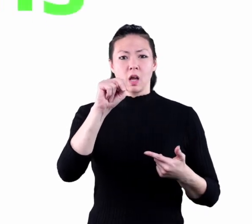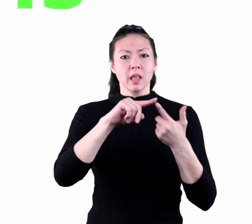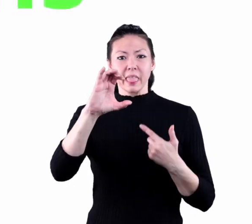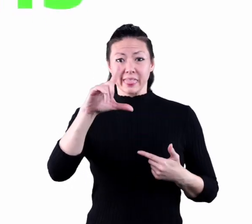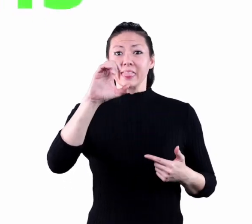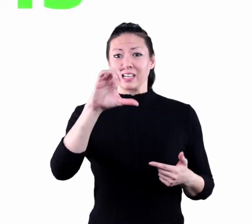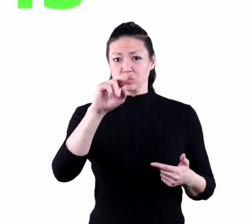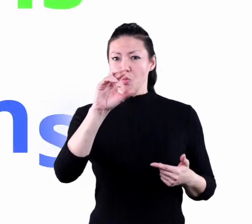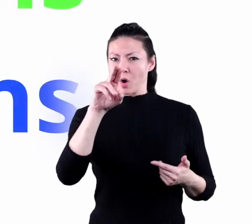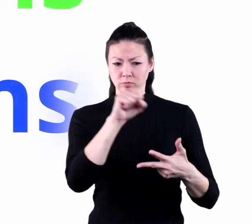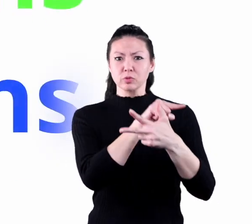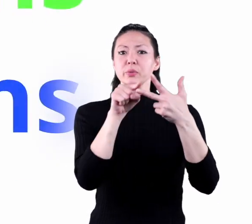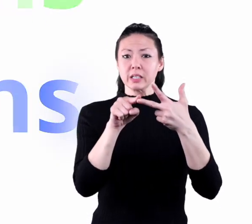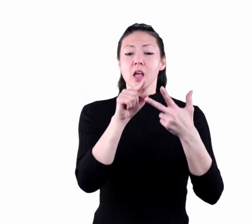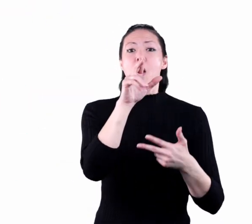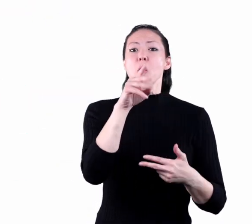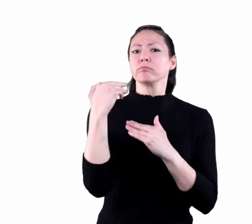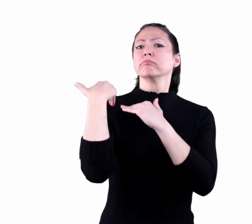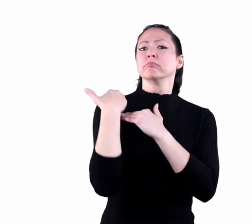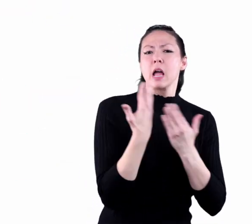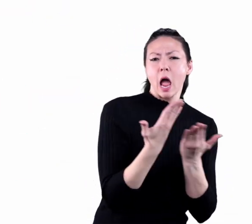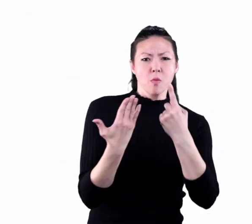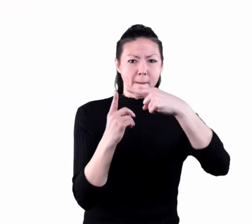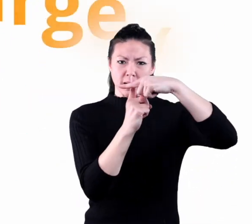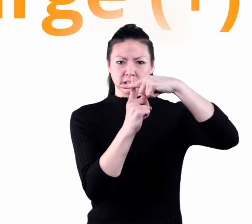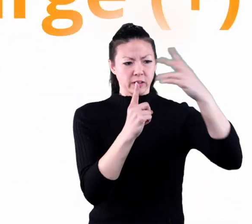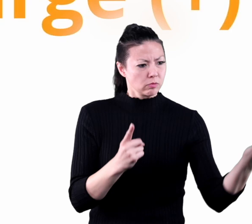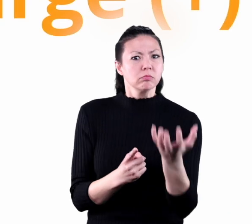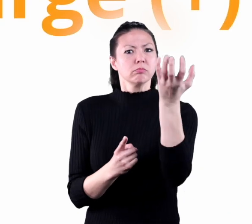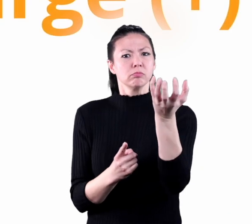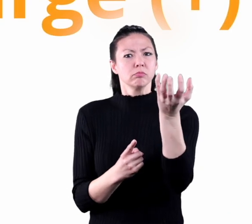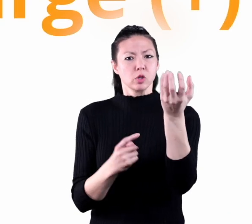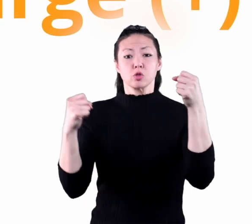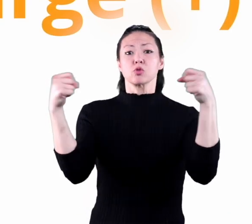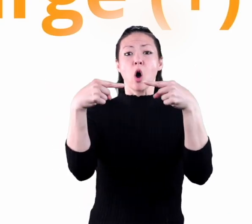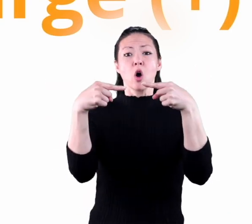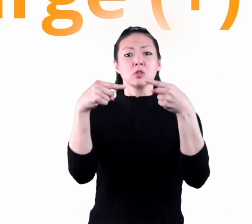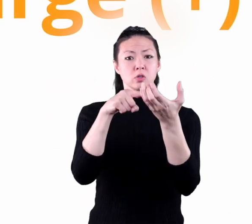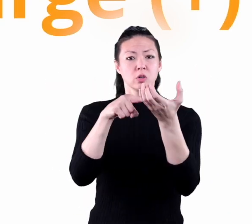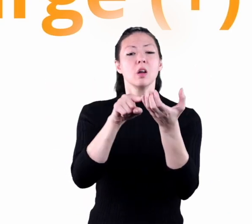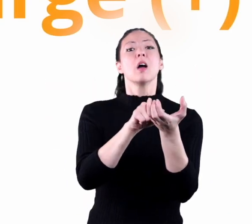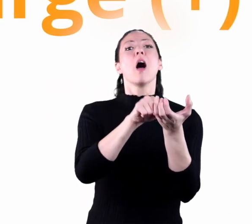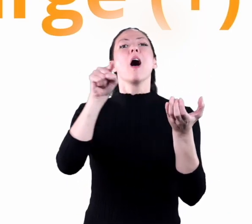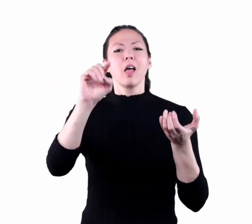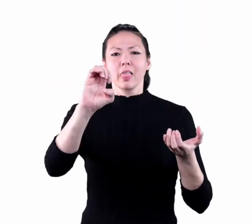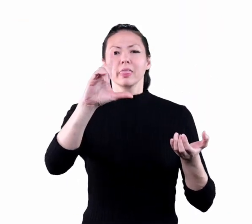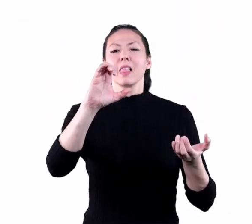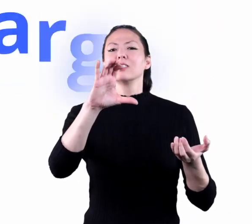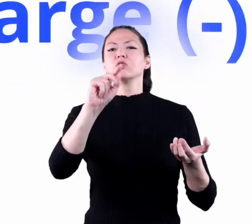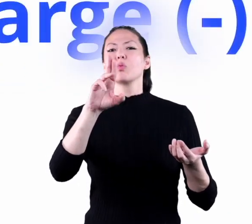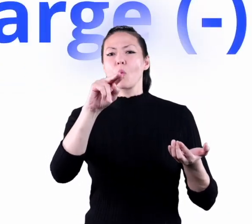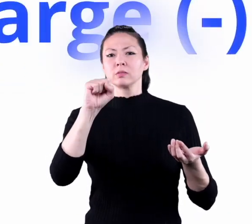neutrons, and electrons. A proton carries one unit of positive electric charge. An